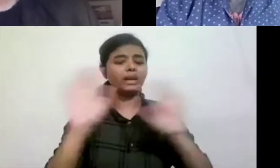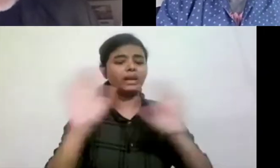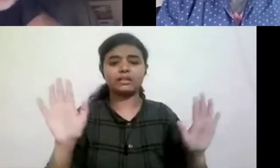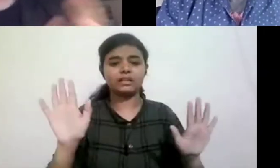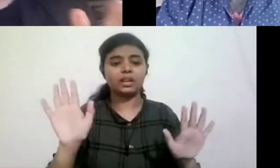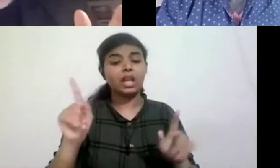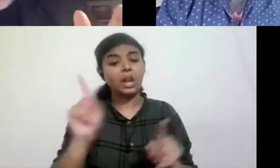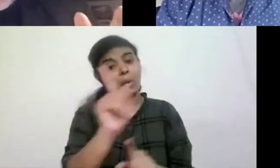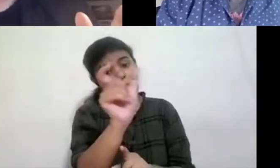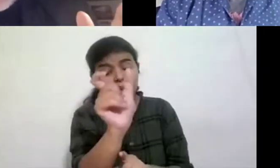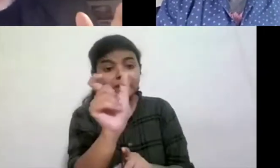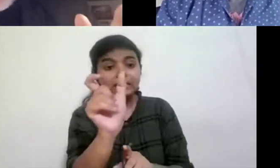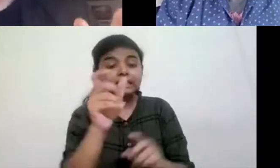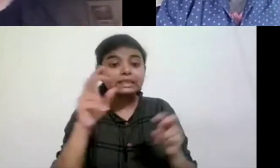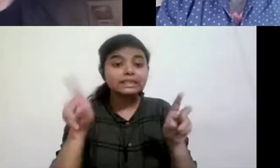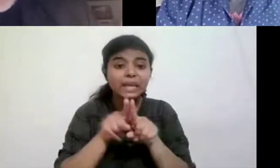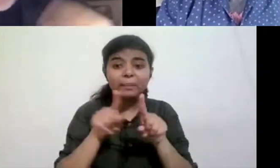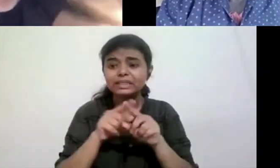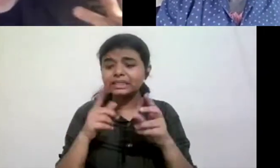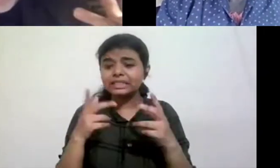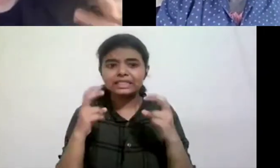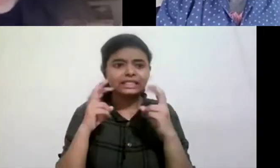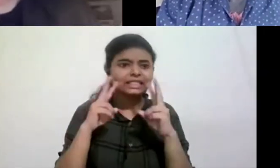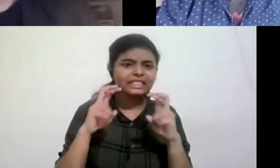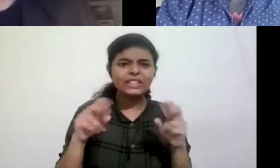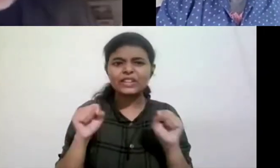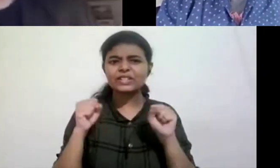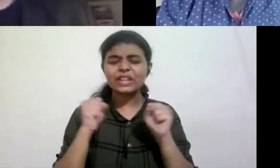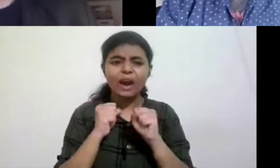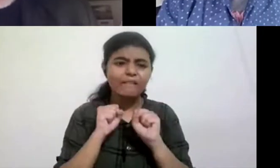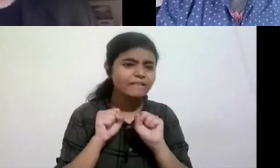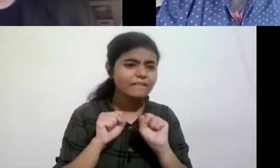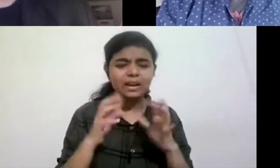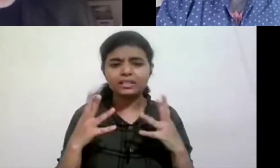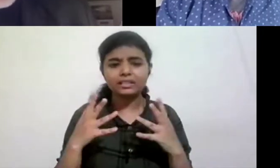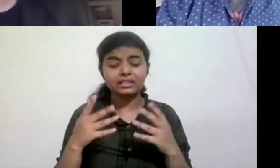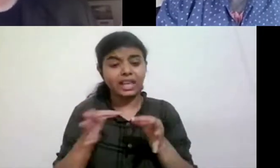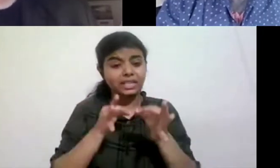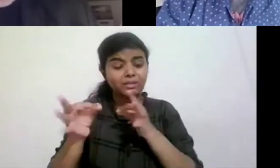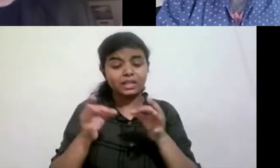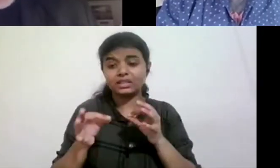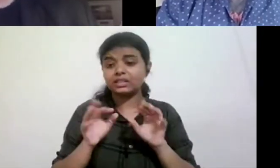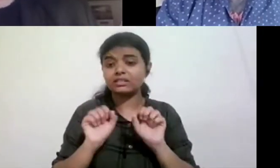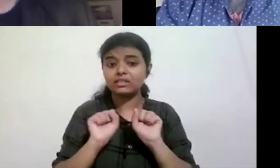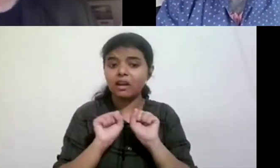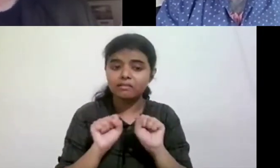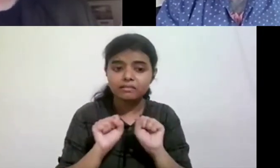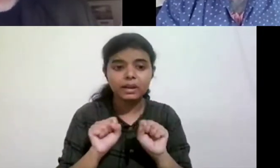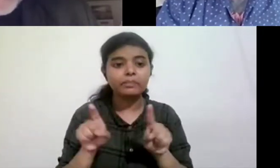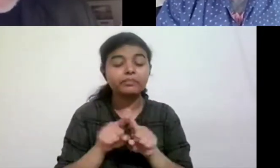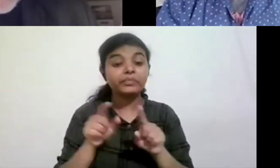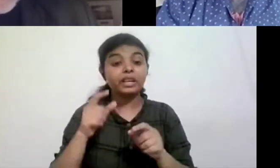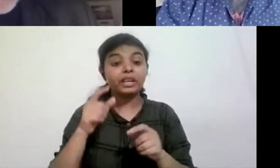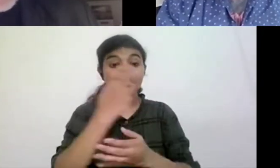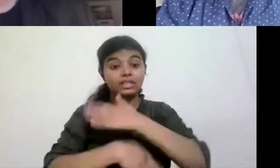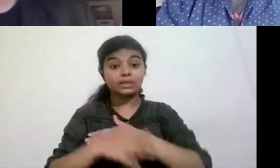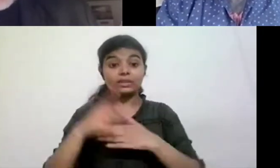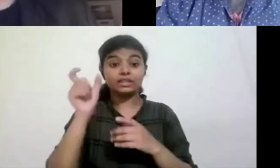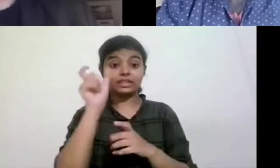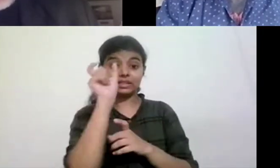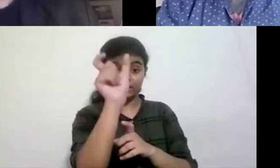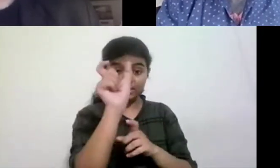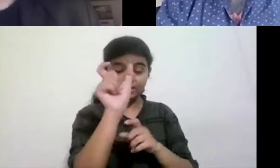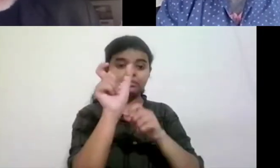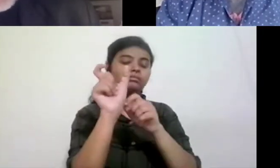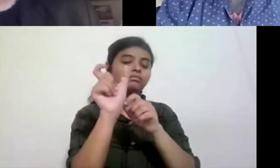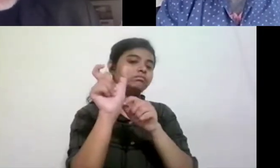not one thing. It's like a mystery. It's like the Trinity, you know, it's three in one, you know, so disability has this as a, as its basis, a kind